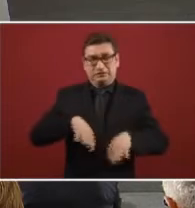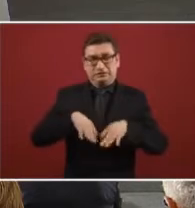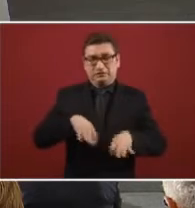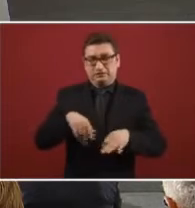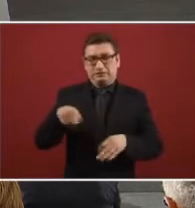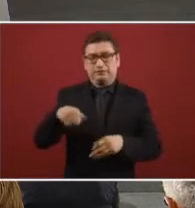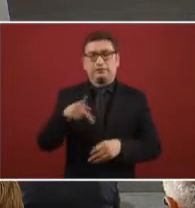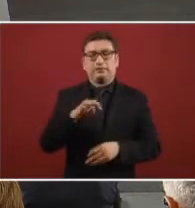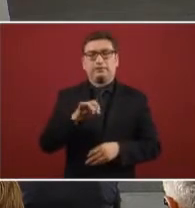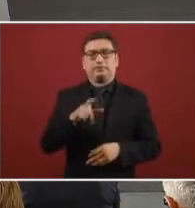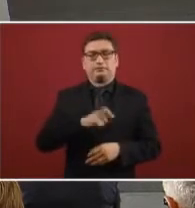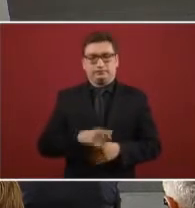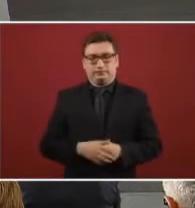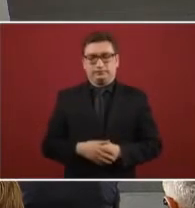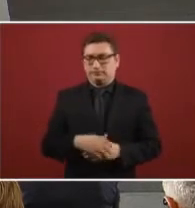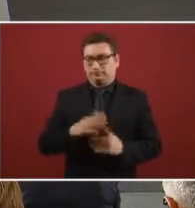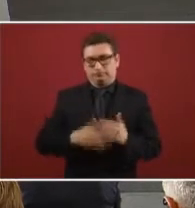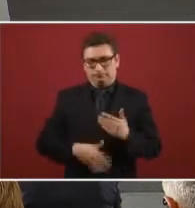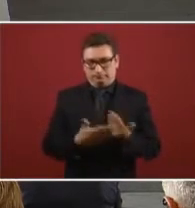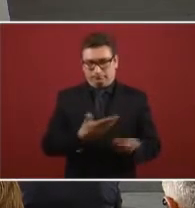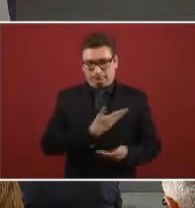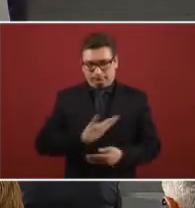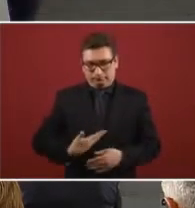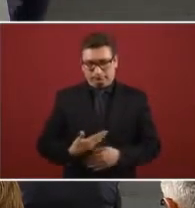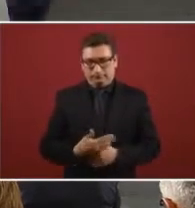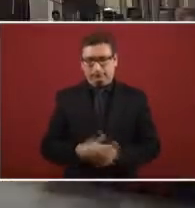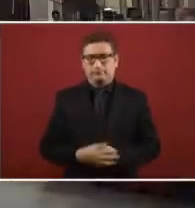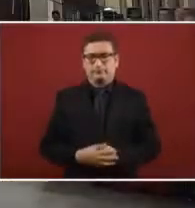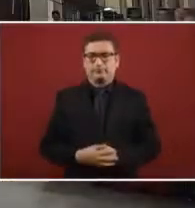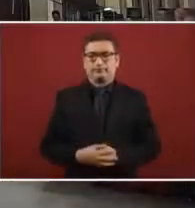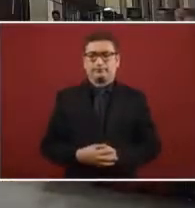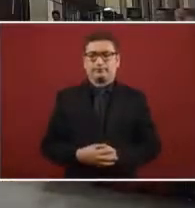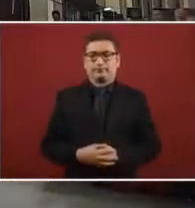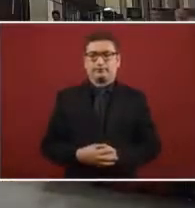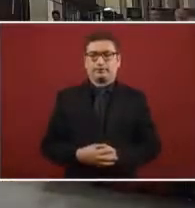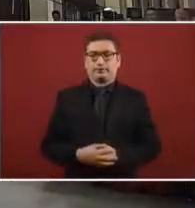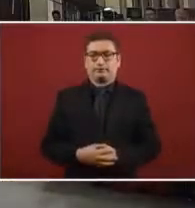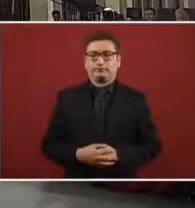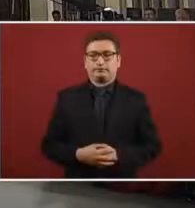workers of the petroleum industry thank you that's all Mr. President